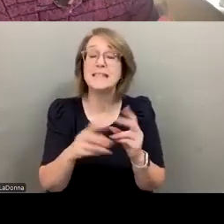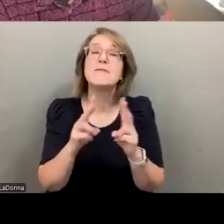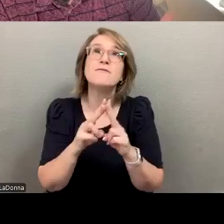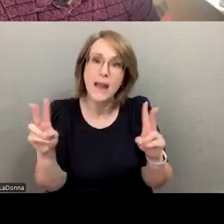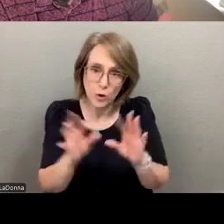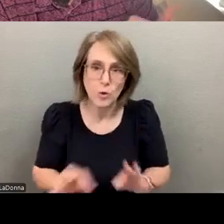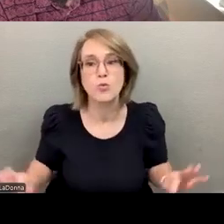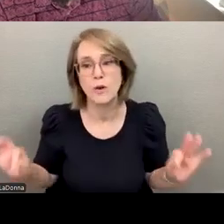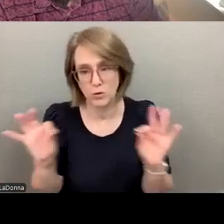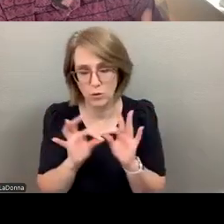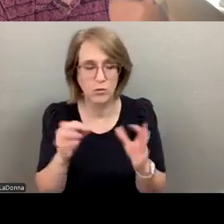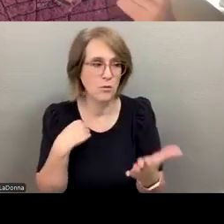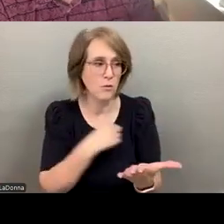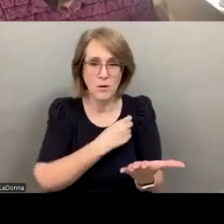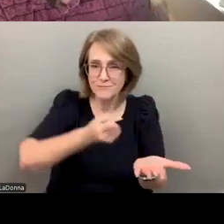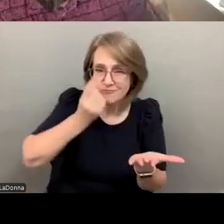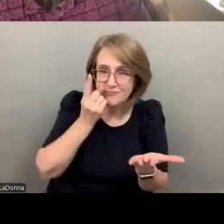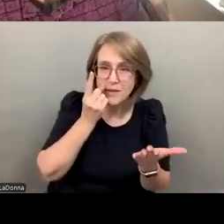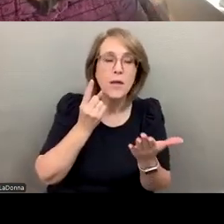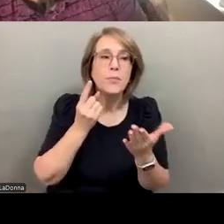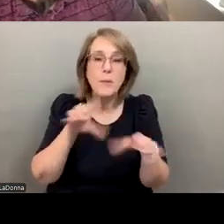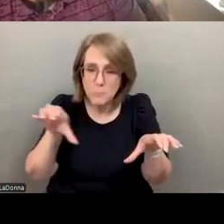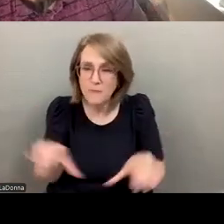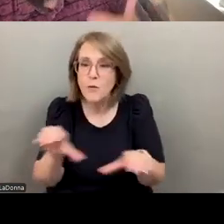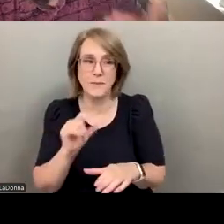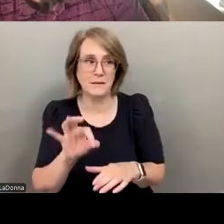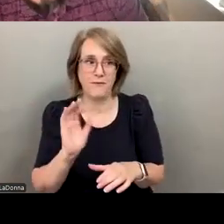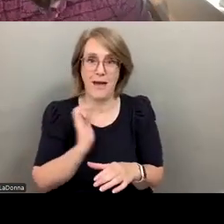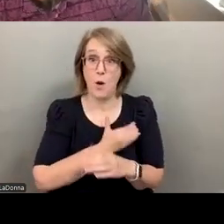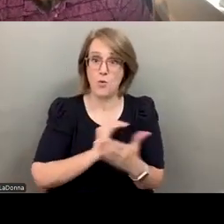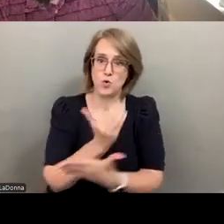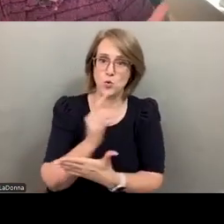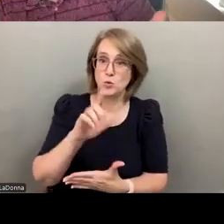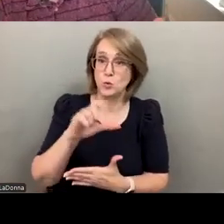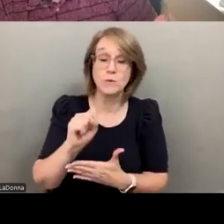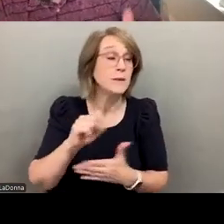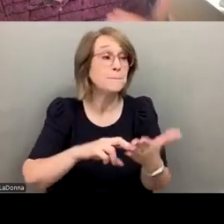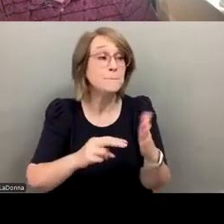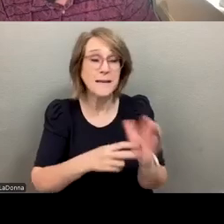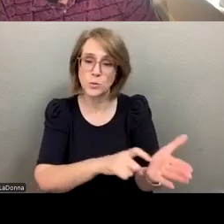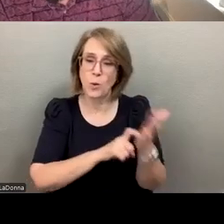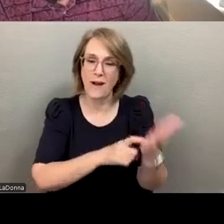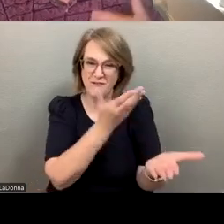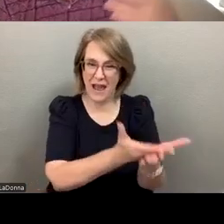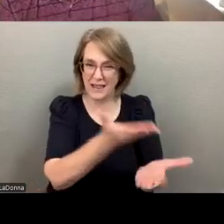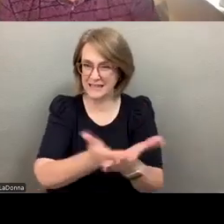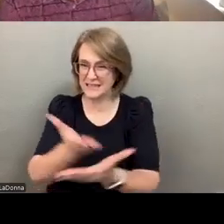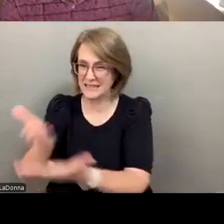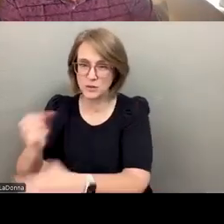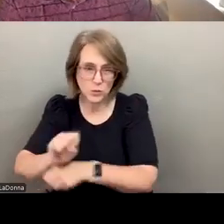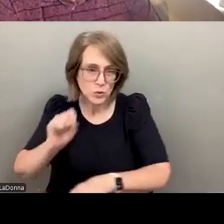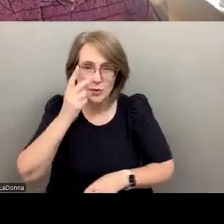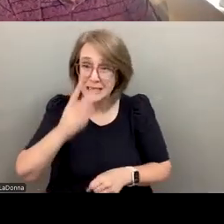that we understand the performance of these new tools. So we do validation work to understand how accurately are there, what